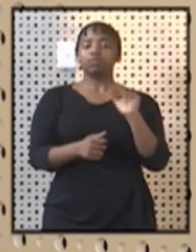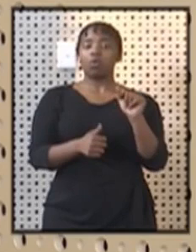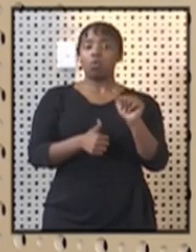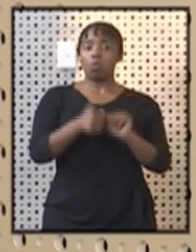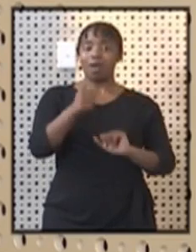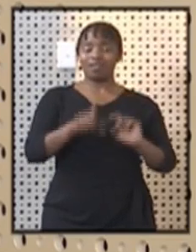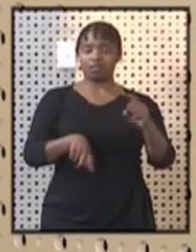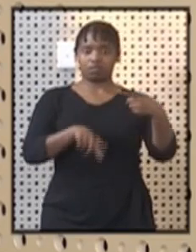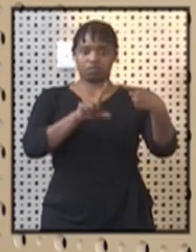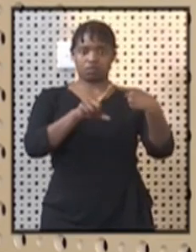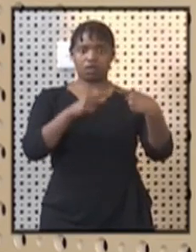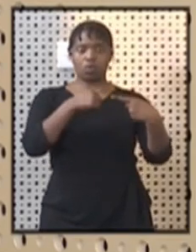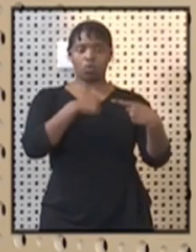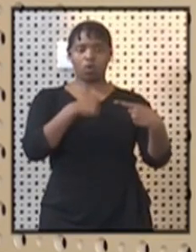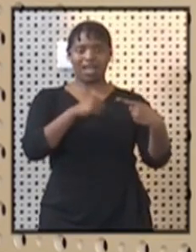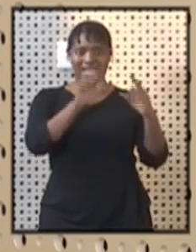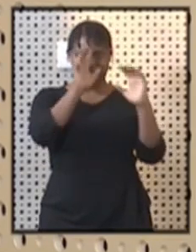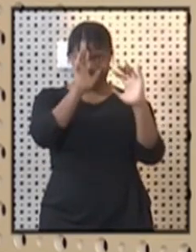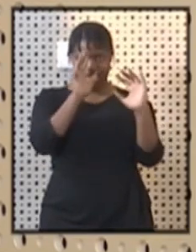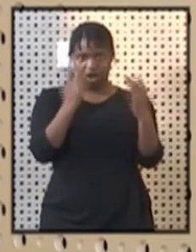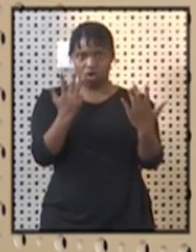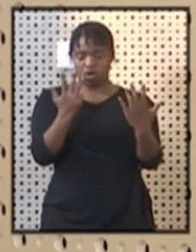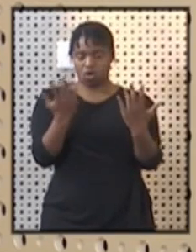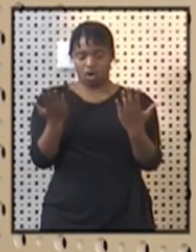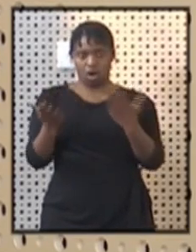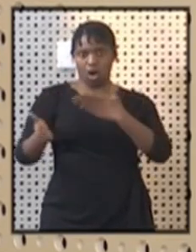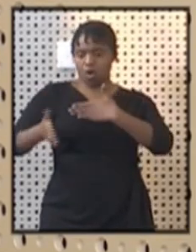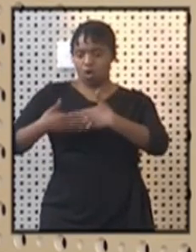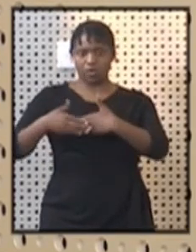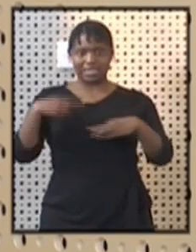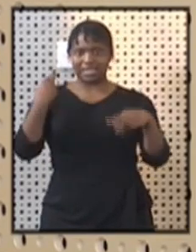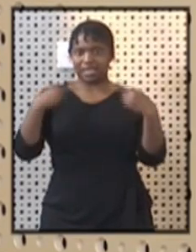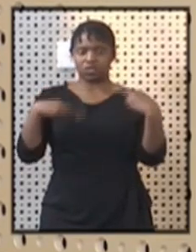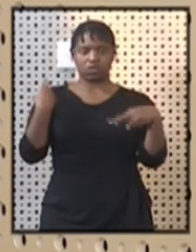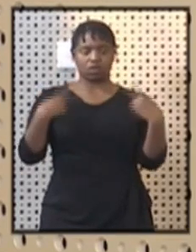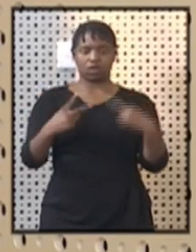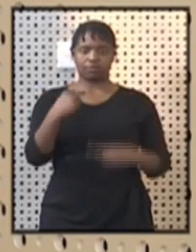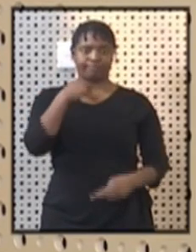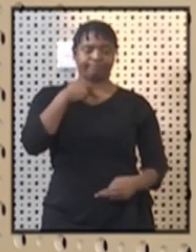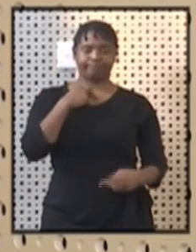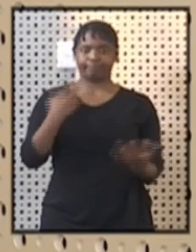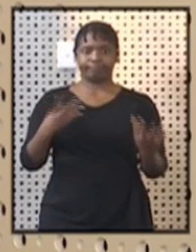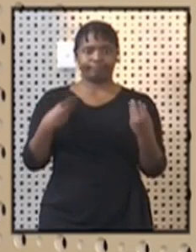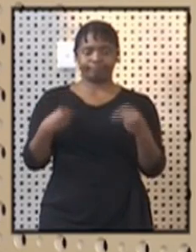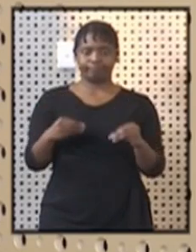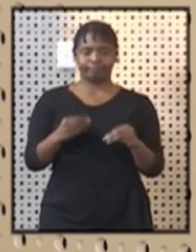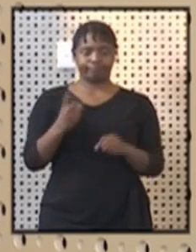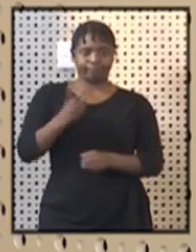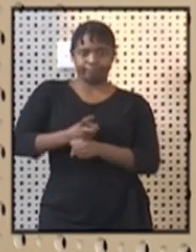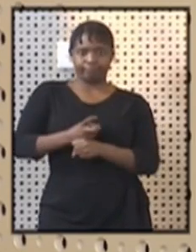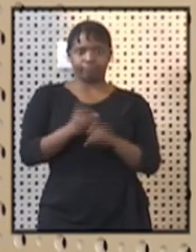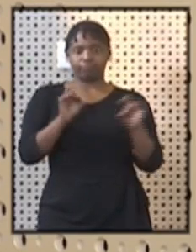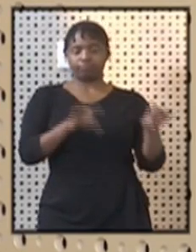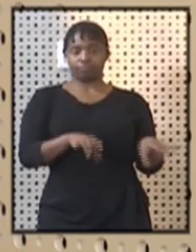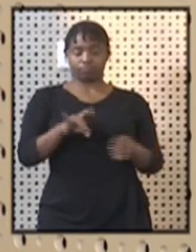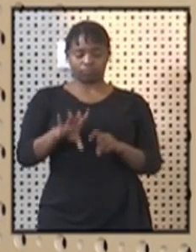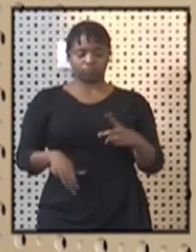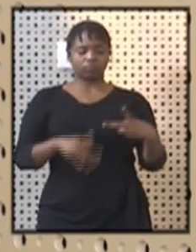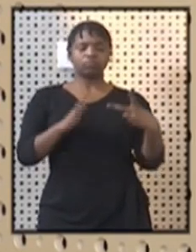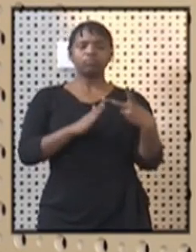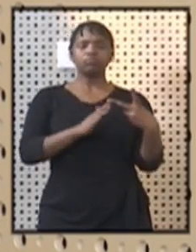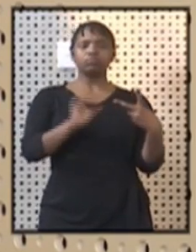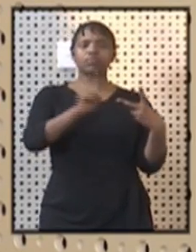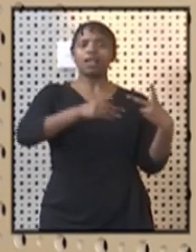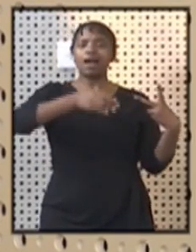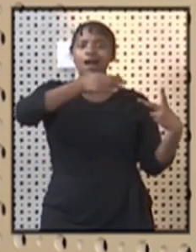crippling effect of the nine o'clock keyfew to the restaurant business operation, and the second one was the issue of